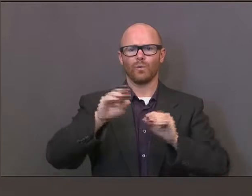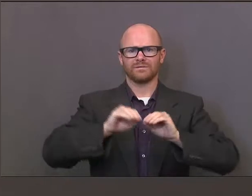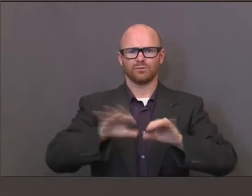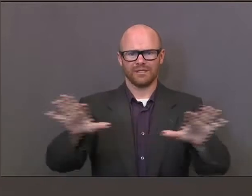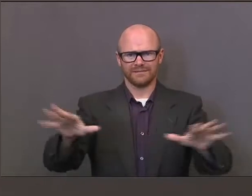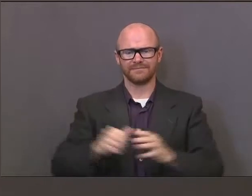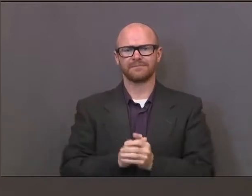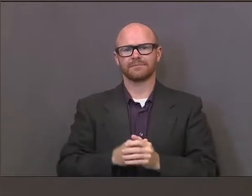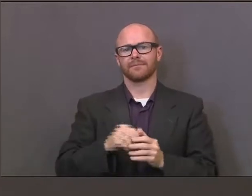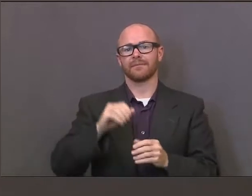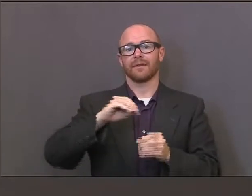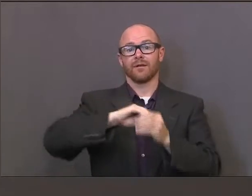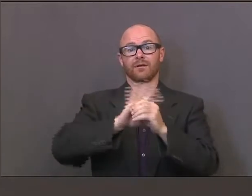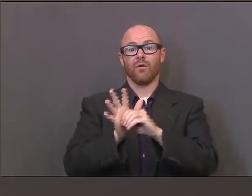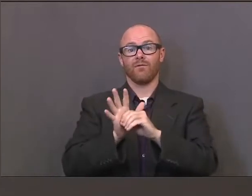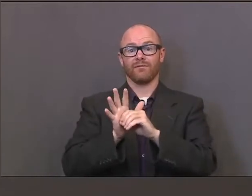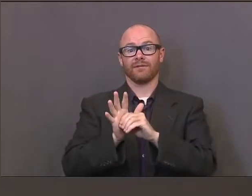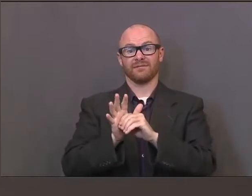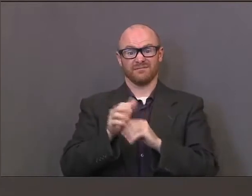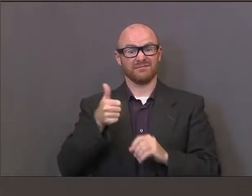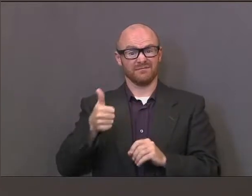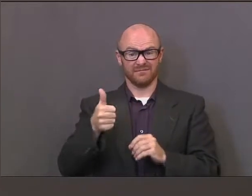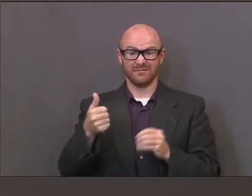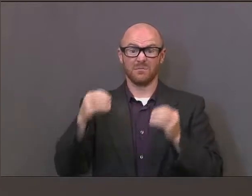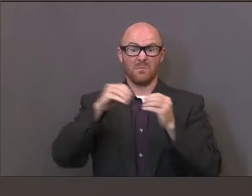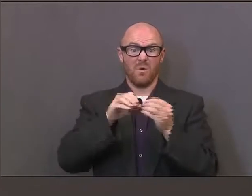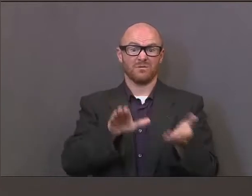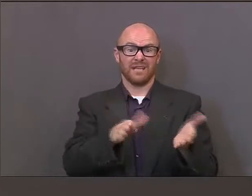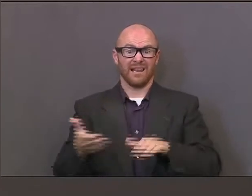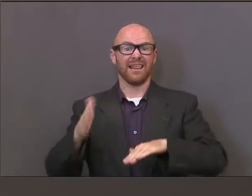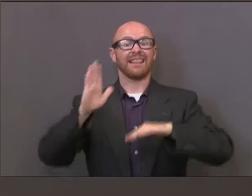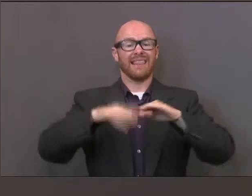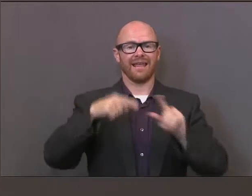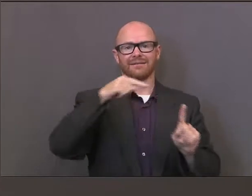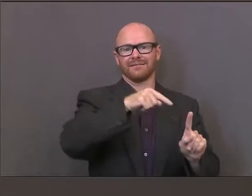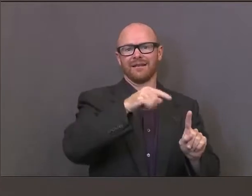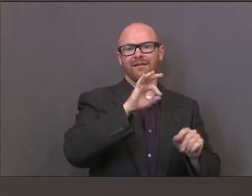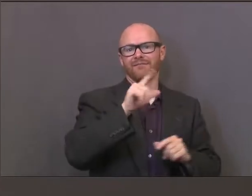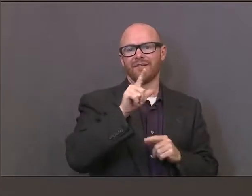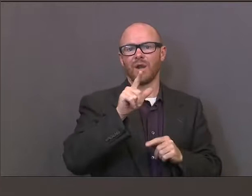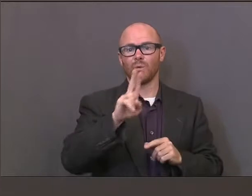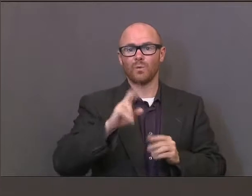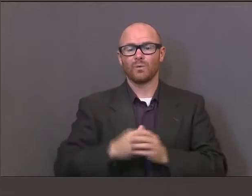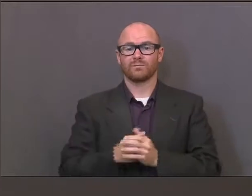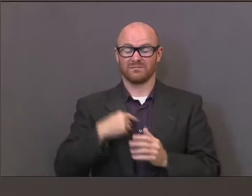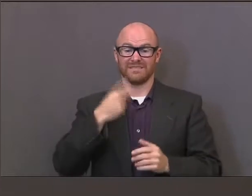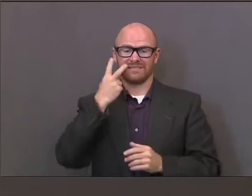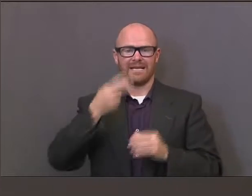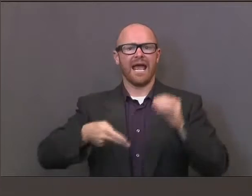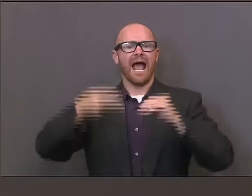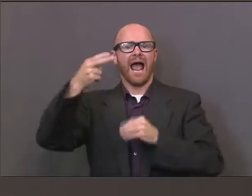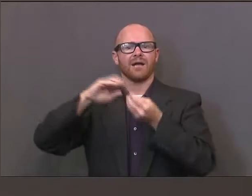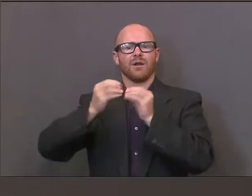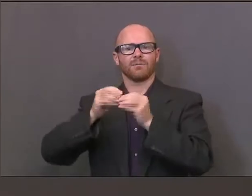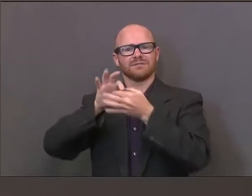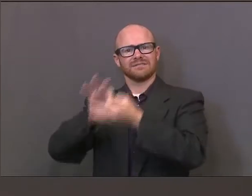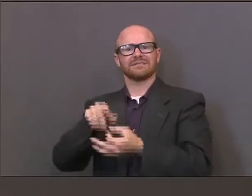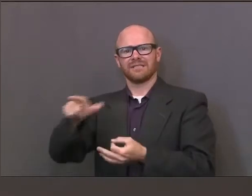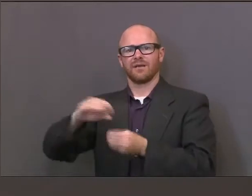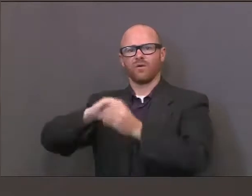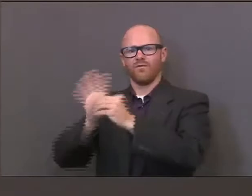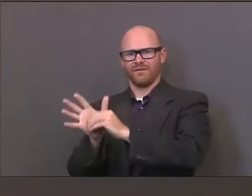COVID-19 is proving to be more deadly than the flu. We're seeing higher numbers of deaths due to COVID-19